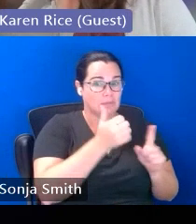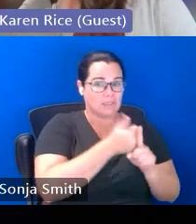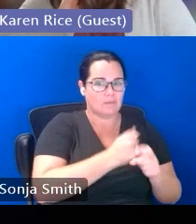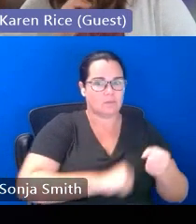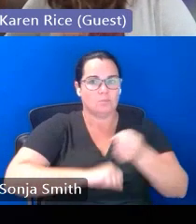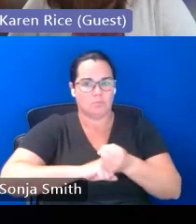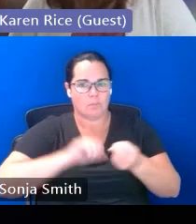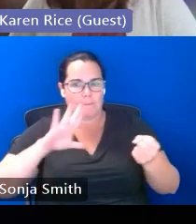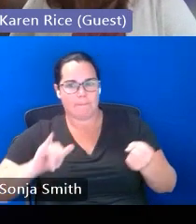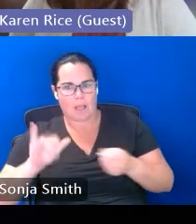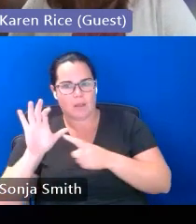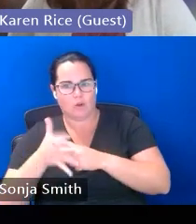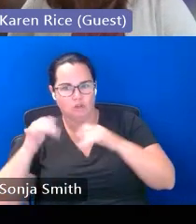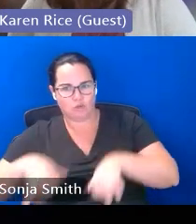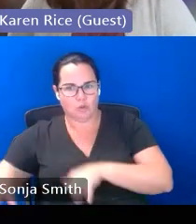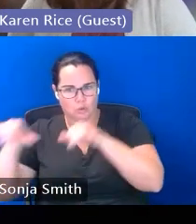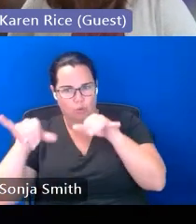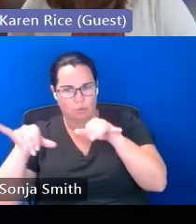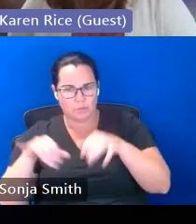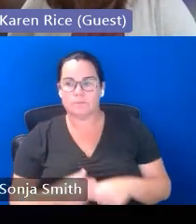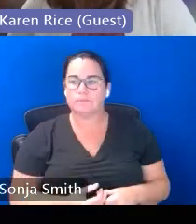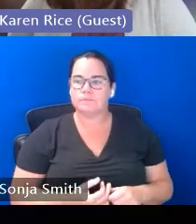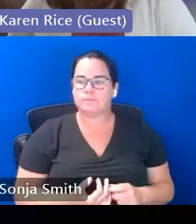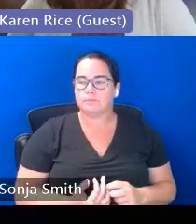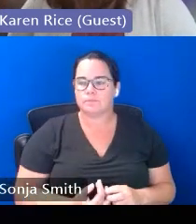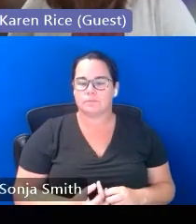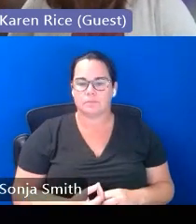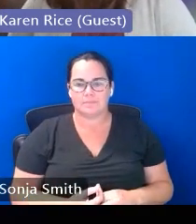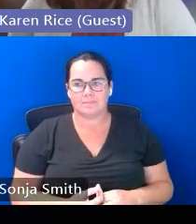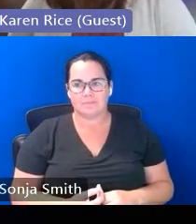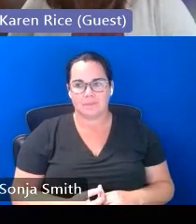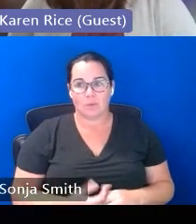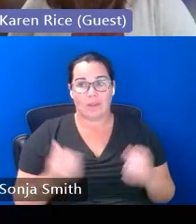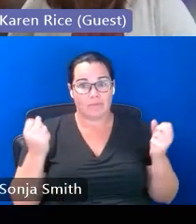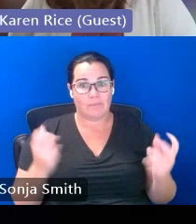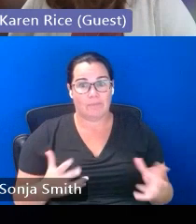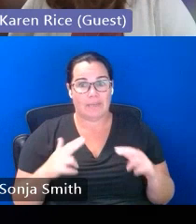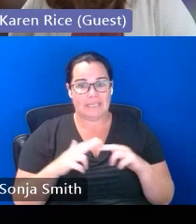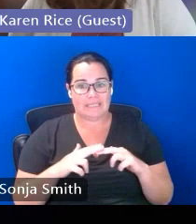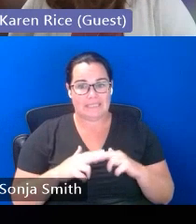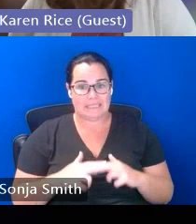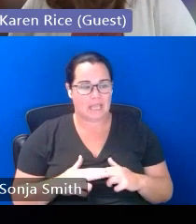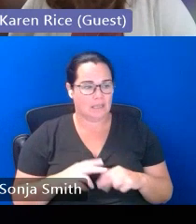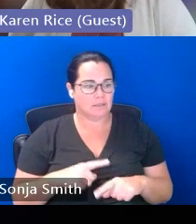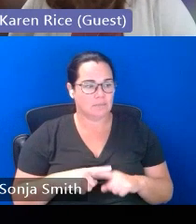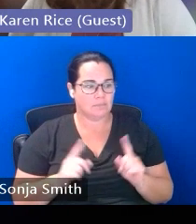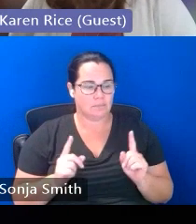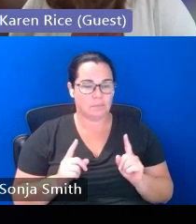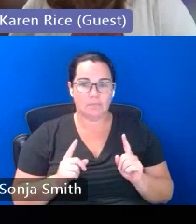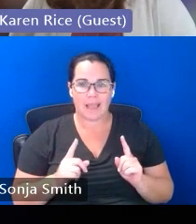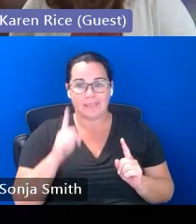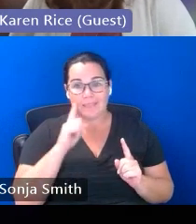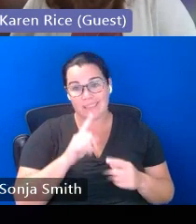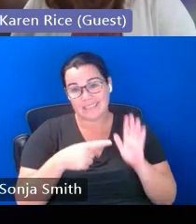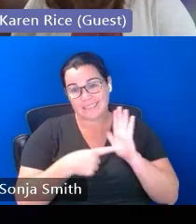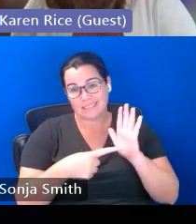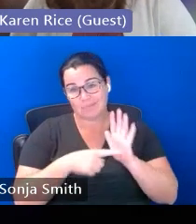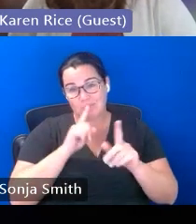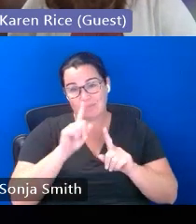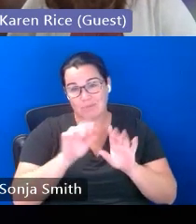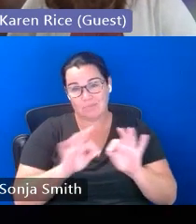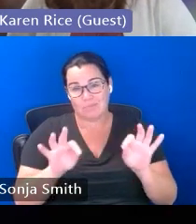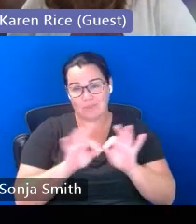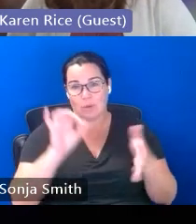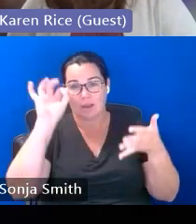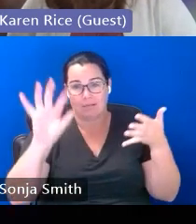examples i know um we have a long way to go on our slides here but also i think these examples are important so i want to pause to give you